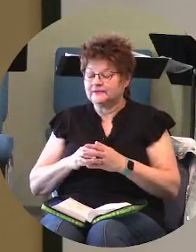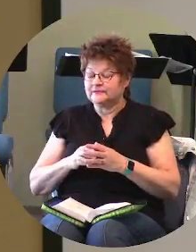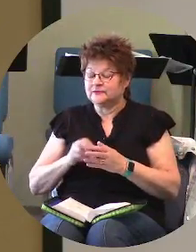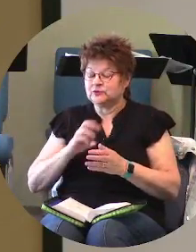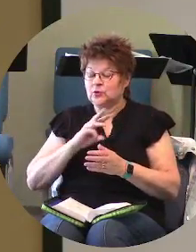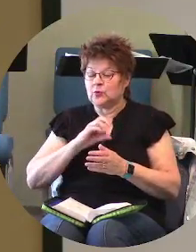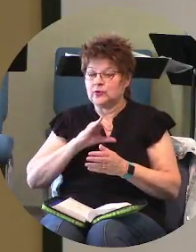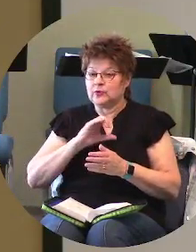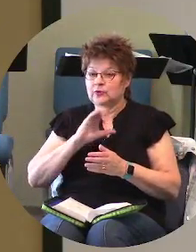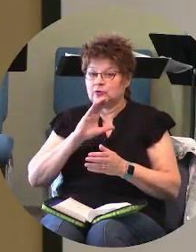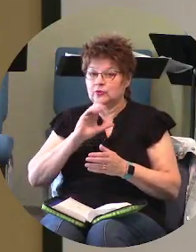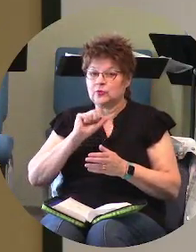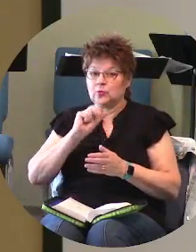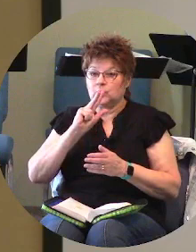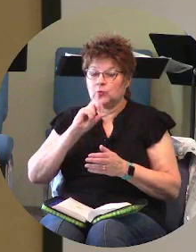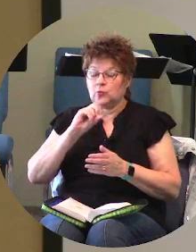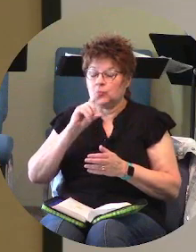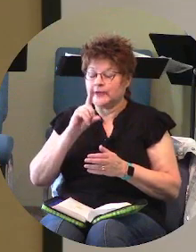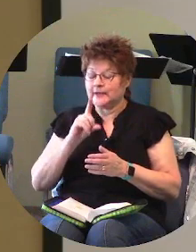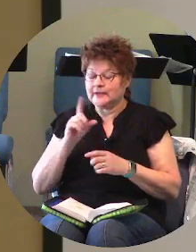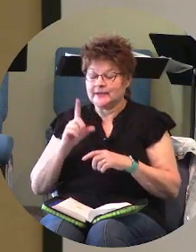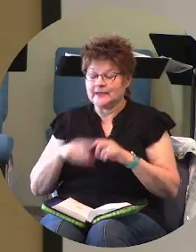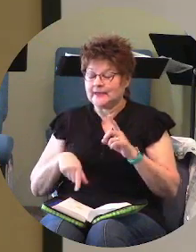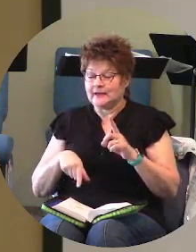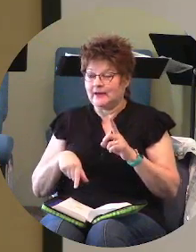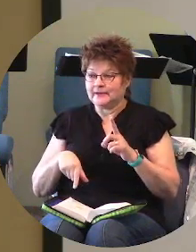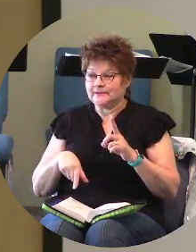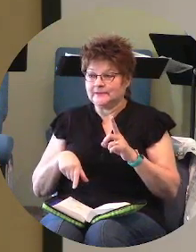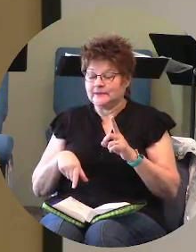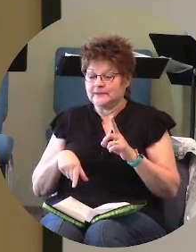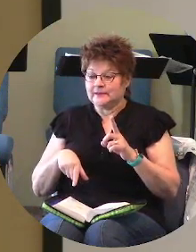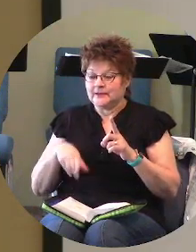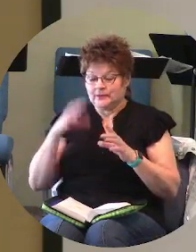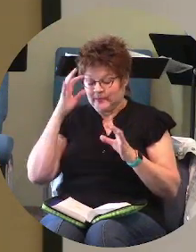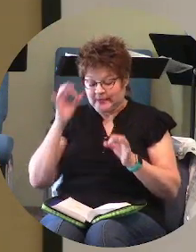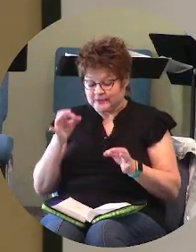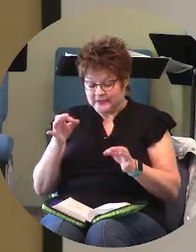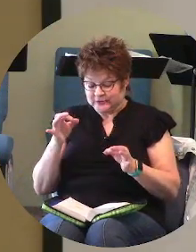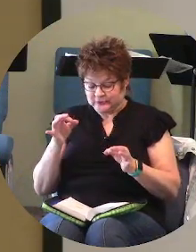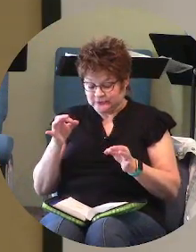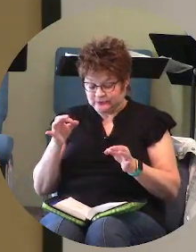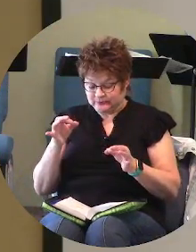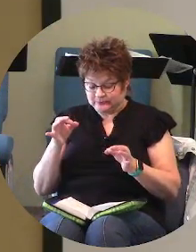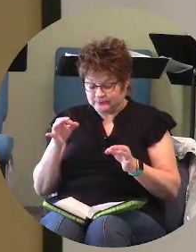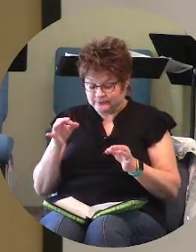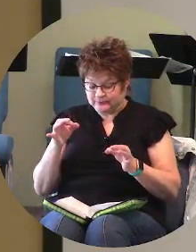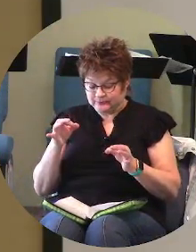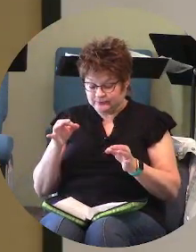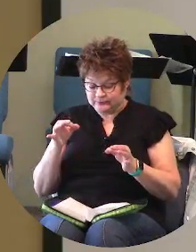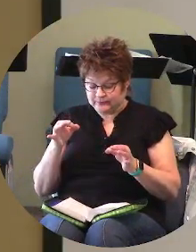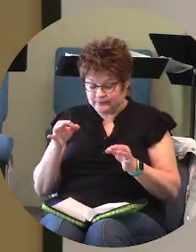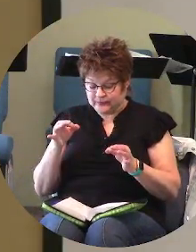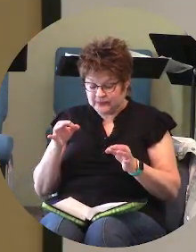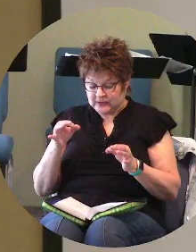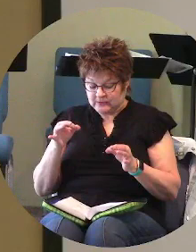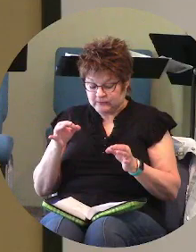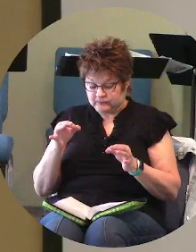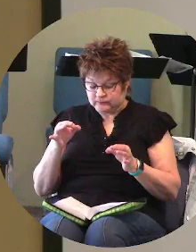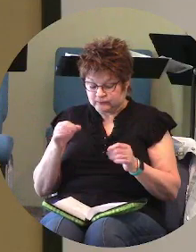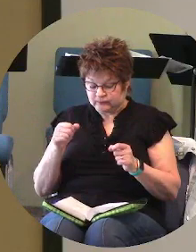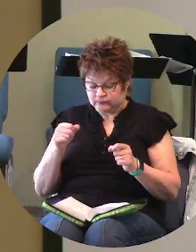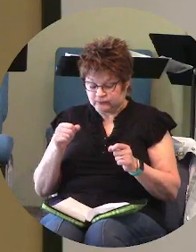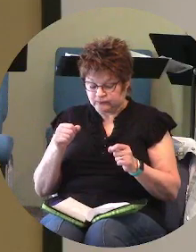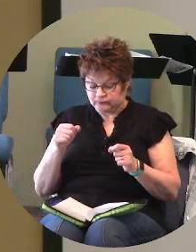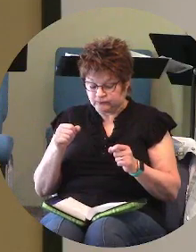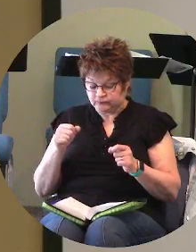no sinners in the assembly of the righteous there is going to come a day there's going to come a time when every knee shall bow and